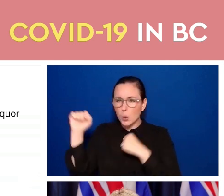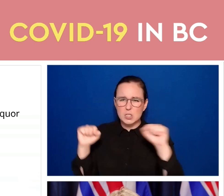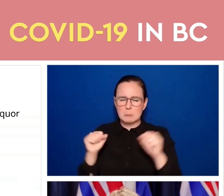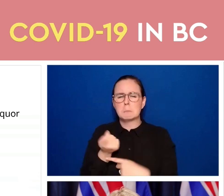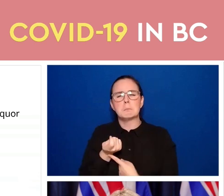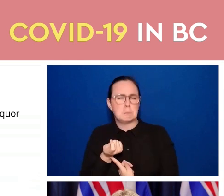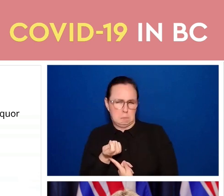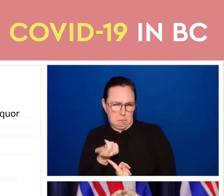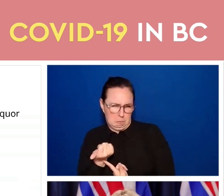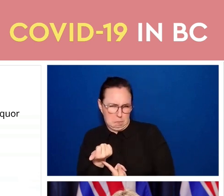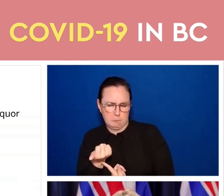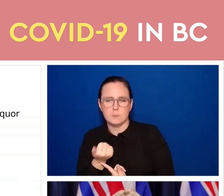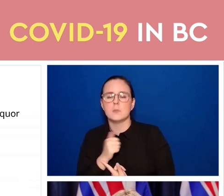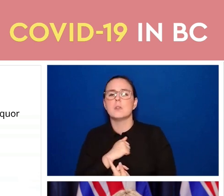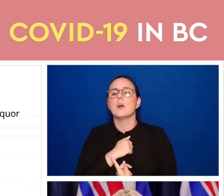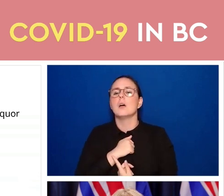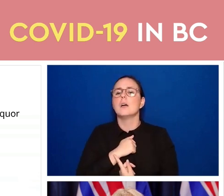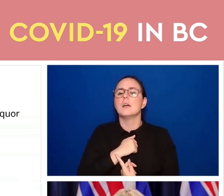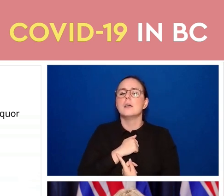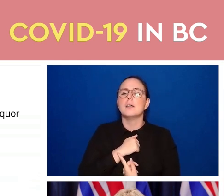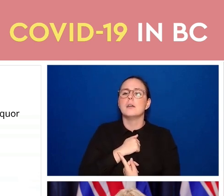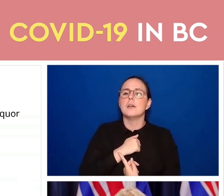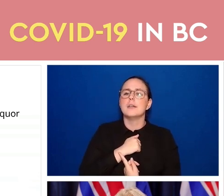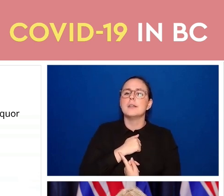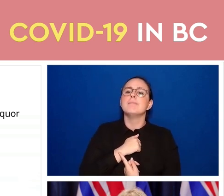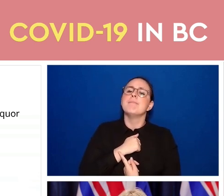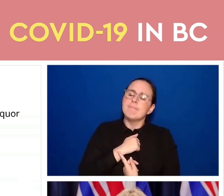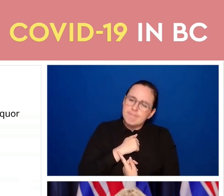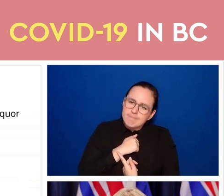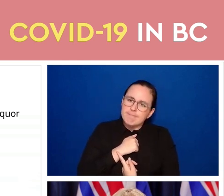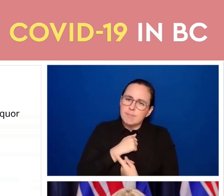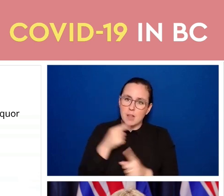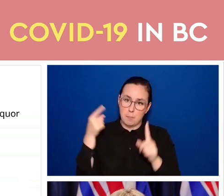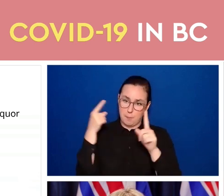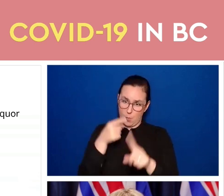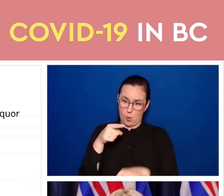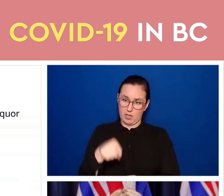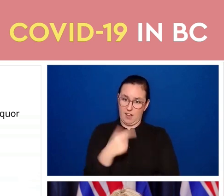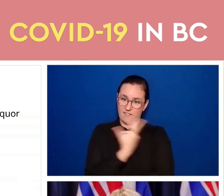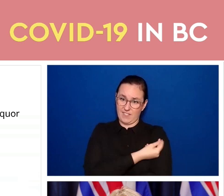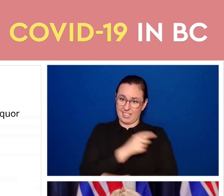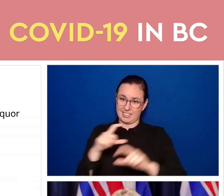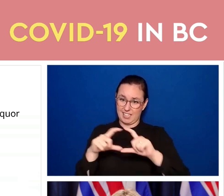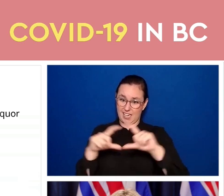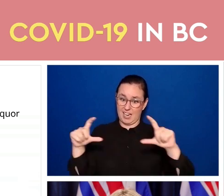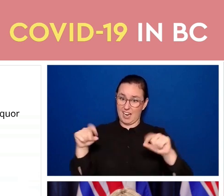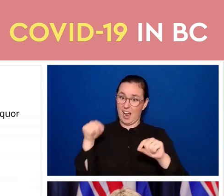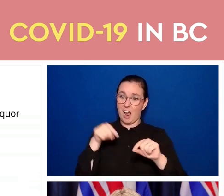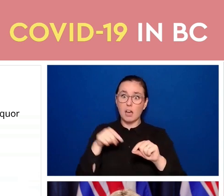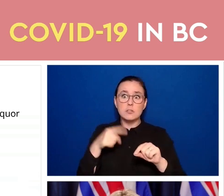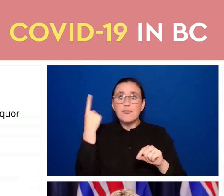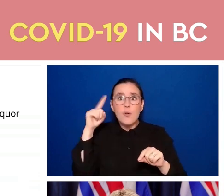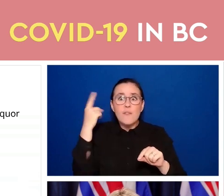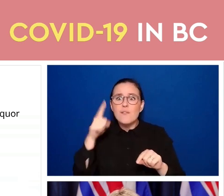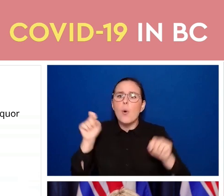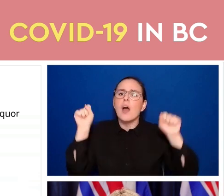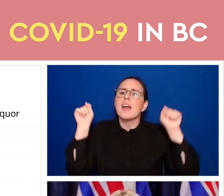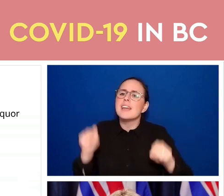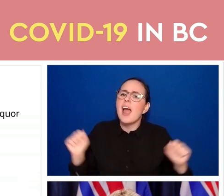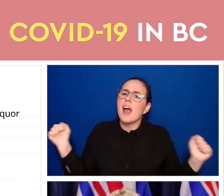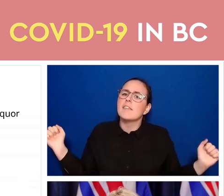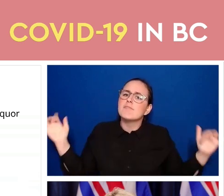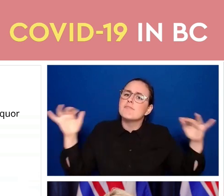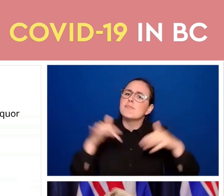ability for us to continue to come together and do these discretionary important social events, arts events, sports events